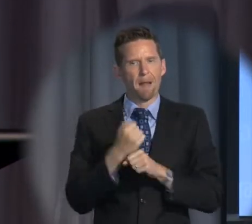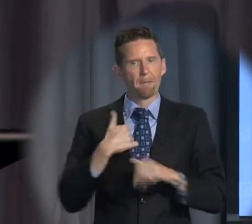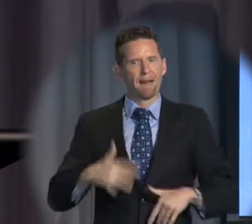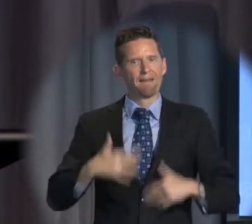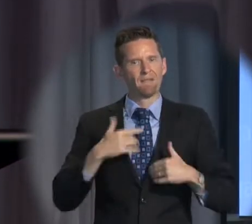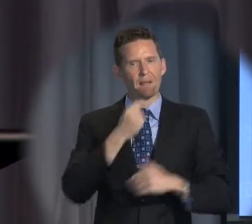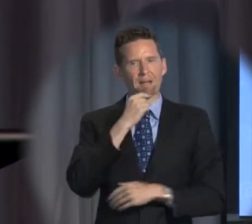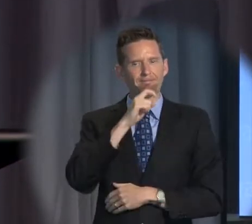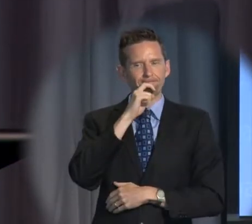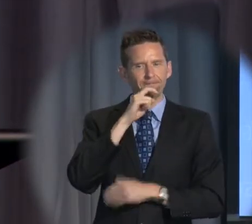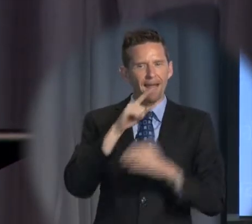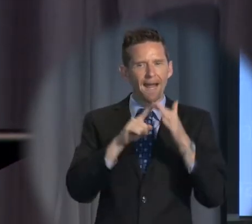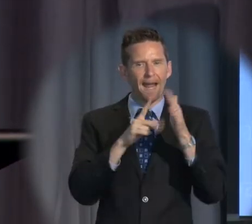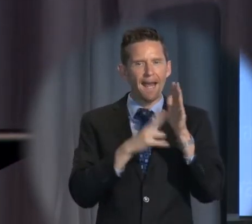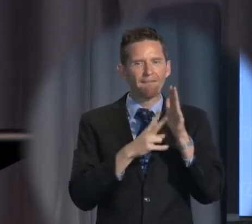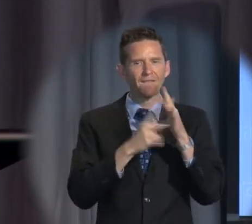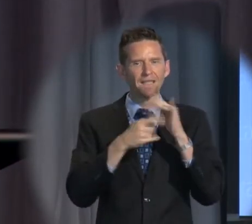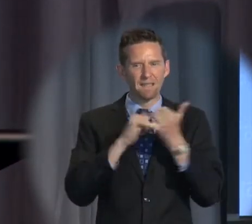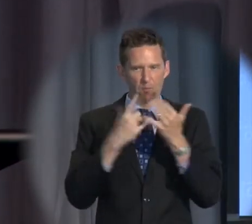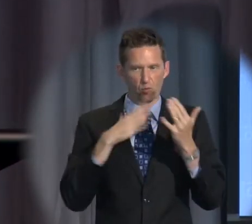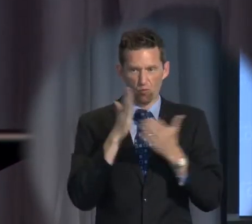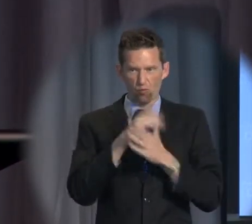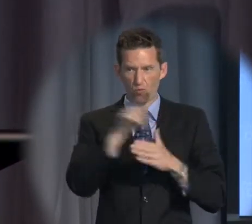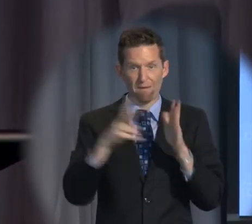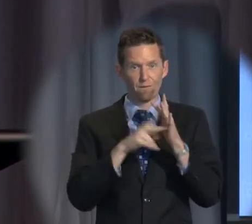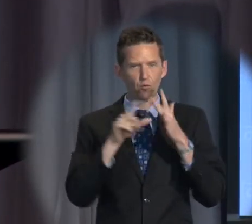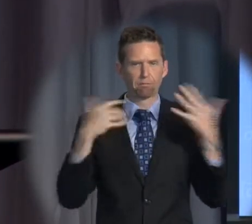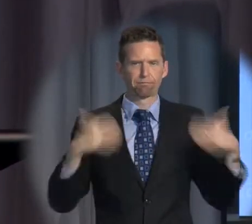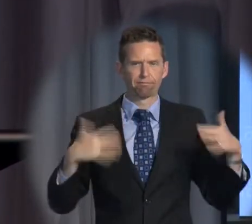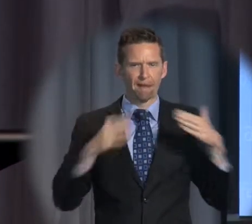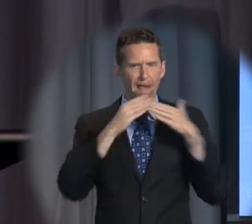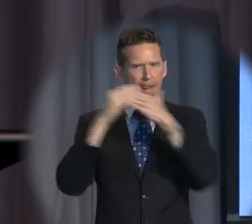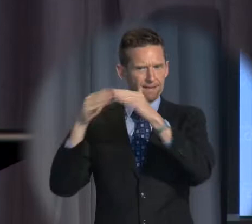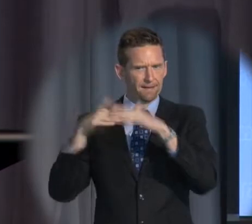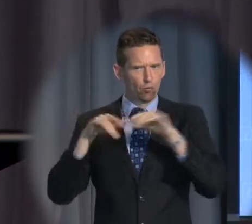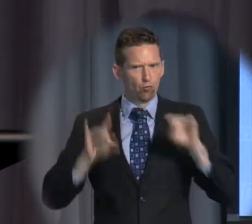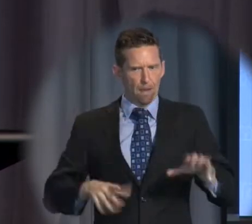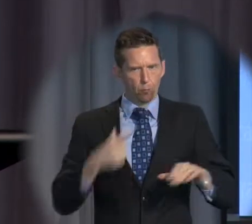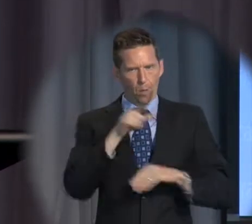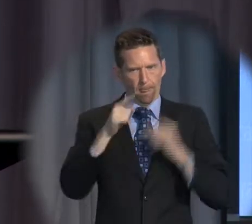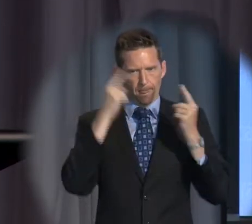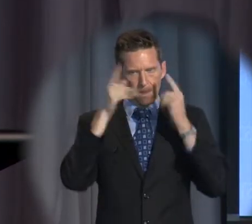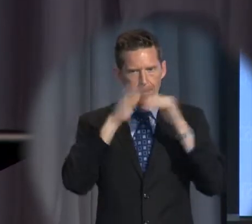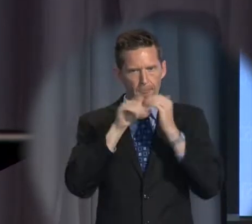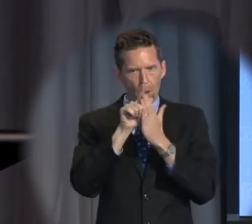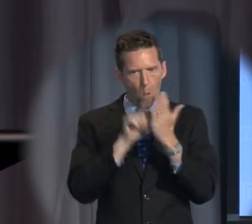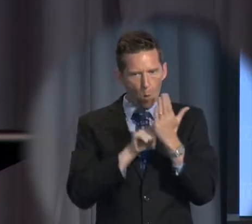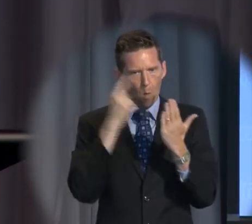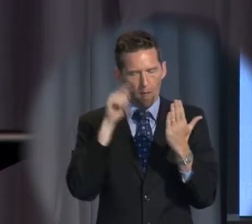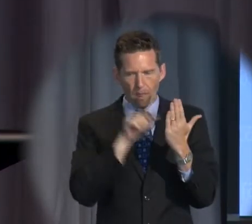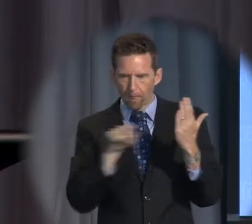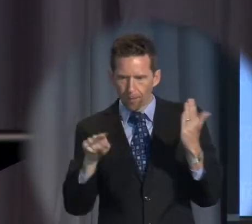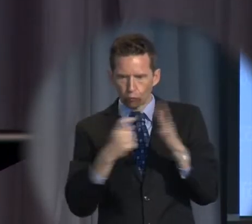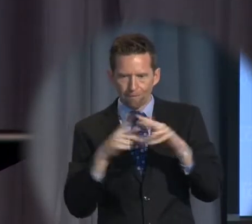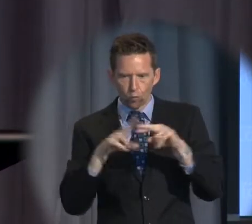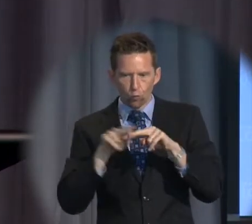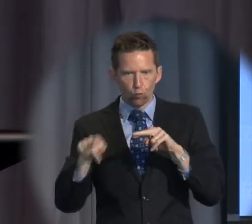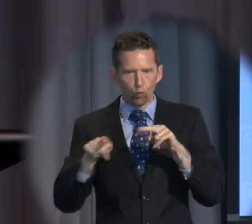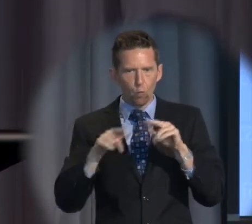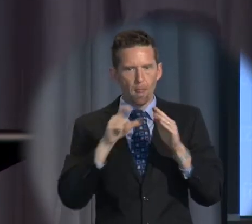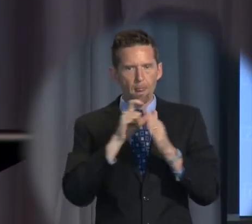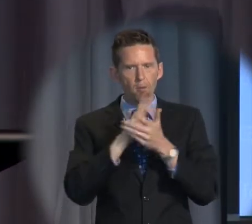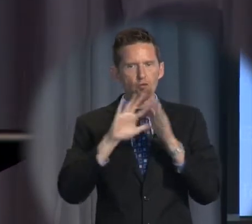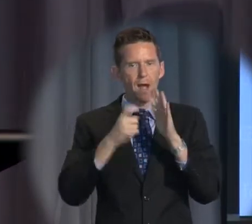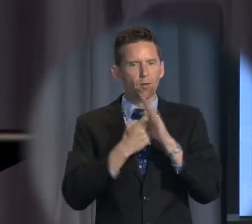envious because, of course, you really are leaders in Australia because you think about the law by reference to the Charter of Human Rights,